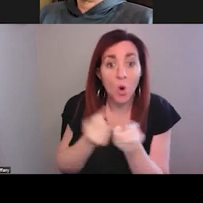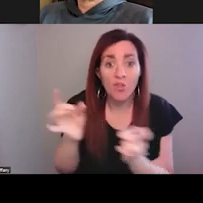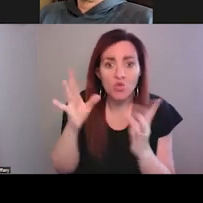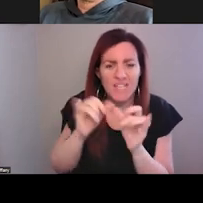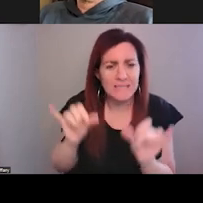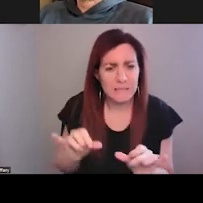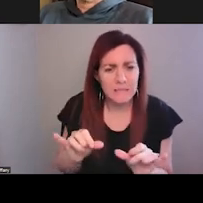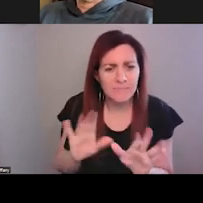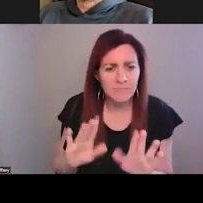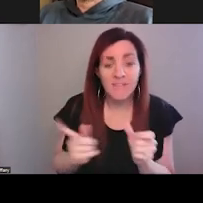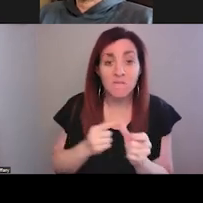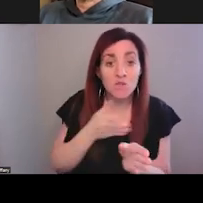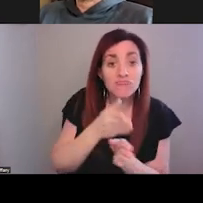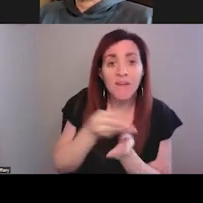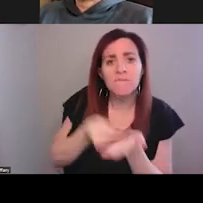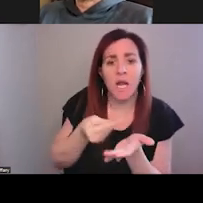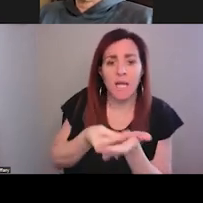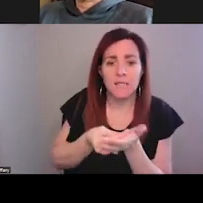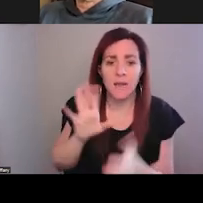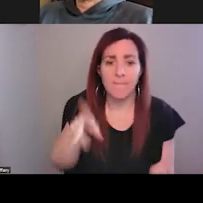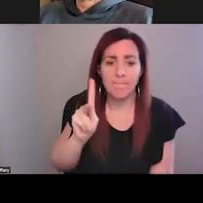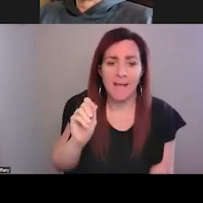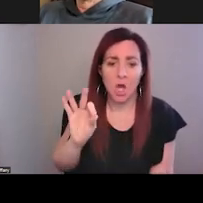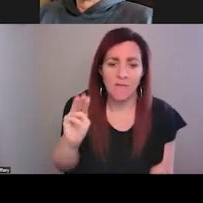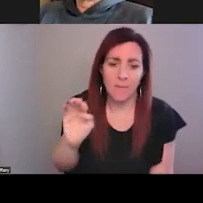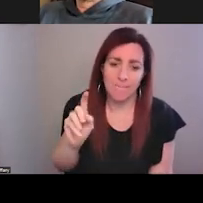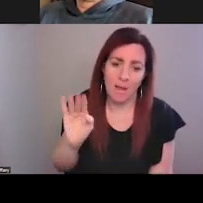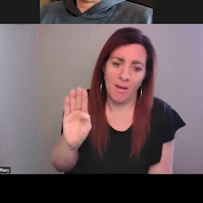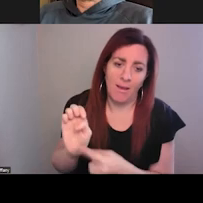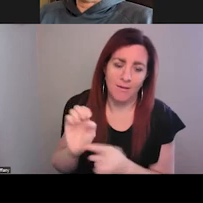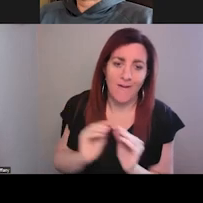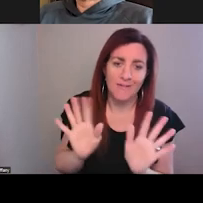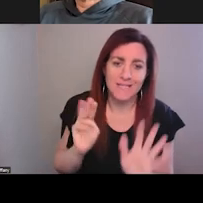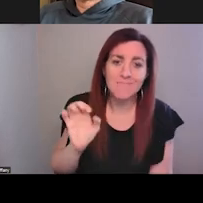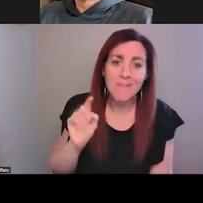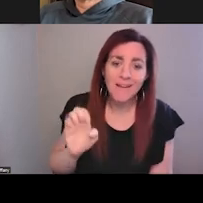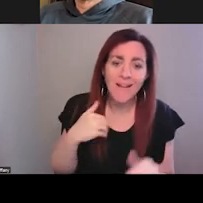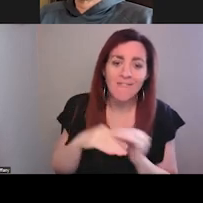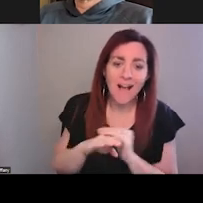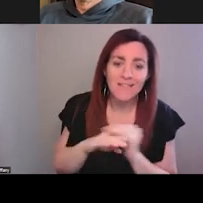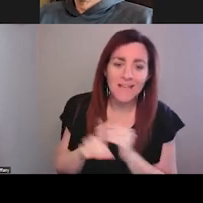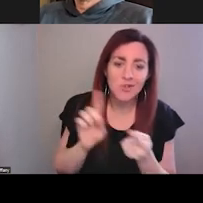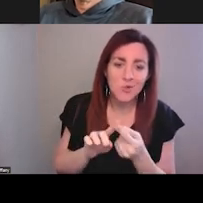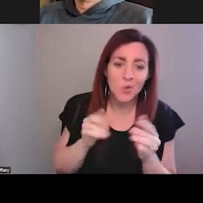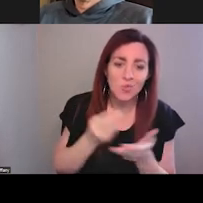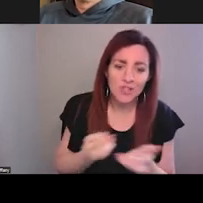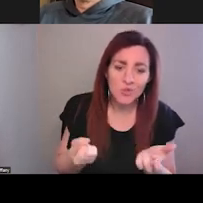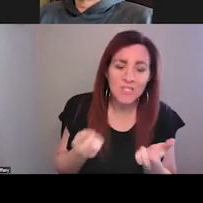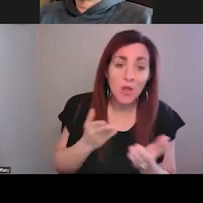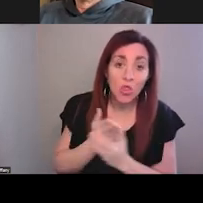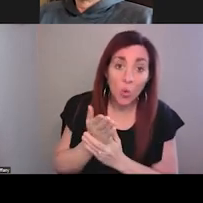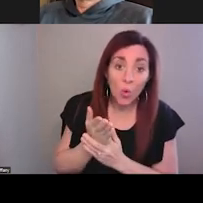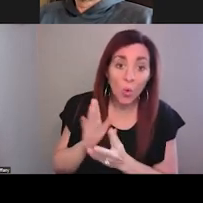the first area is financing, the Bank of Medicaid. Obviously, Medicaid has access to resources through